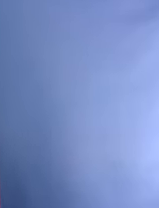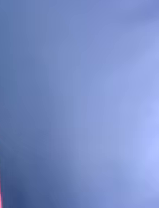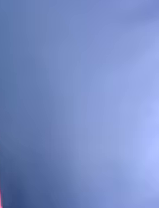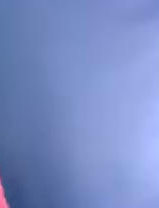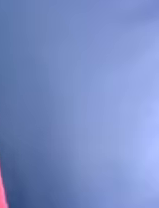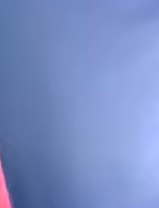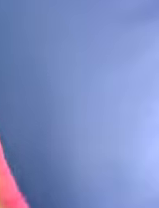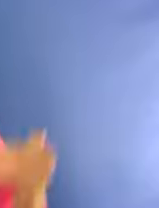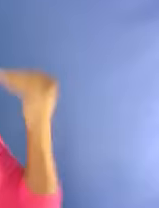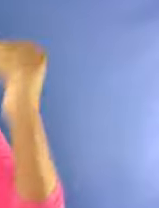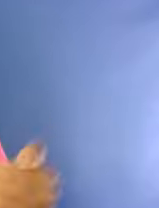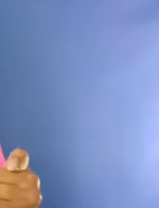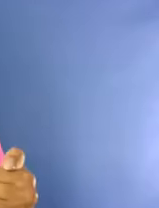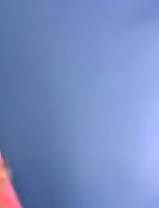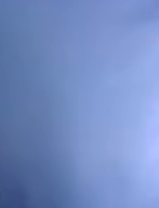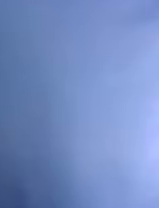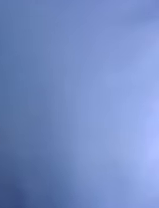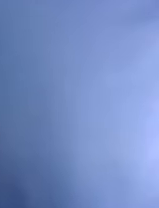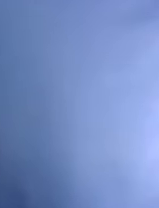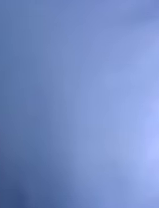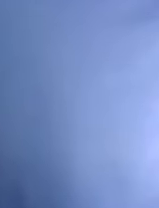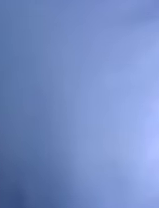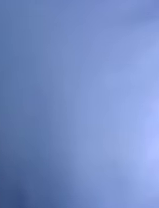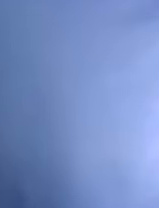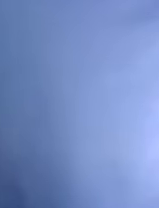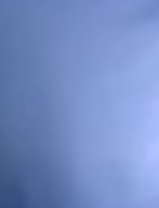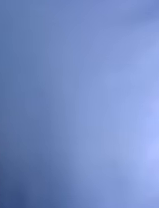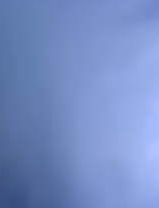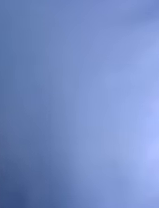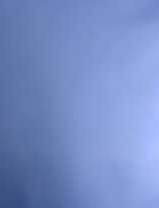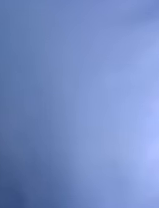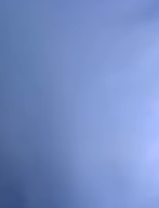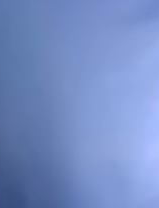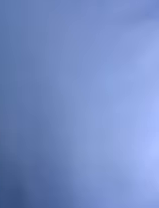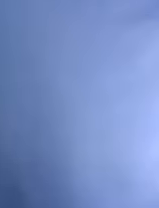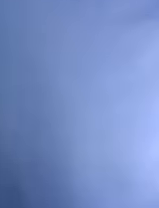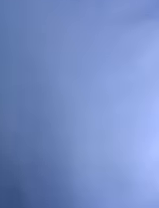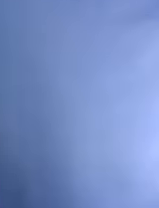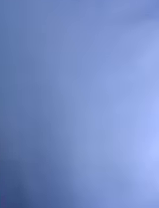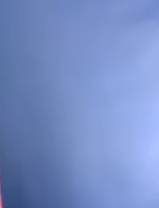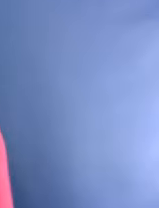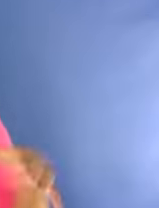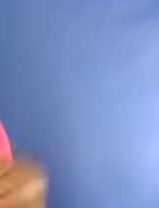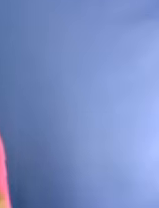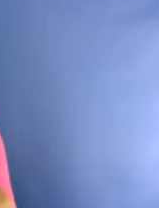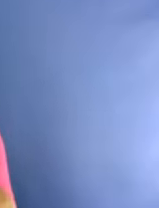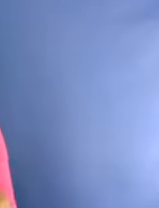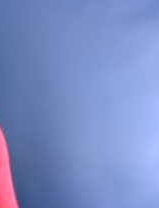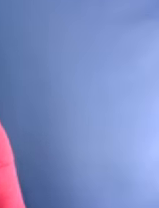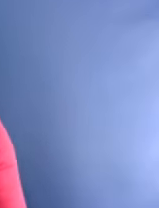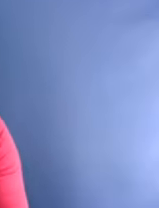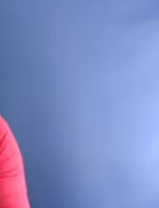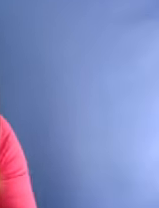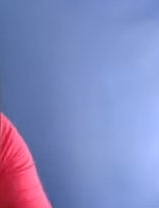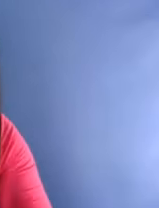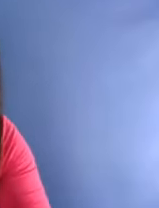Sarah Hyde, Natalie Collins, and Nikki Dylan Keens. These feminists emphasized the concept of faithful feminists and highlighted the